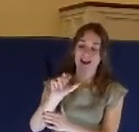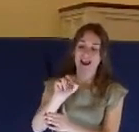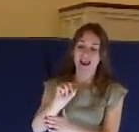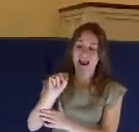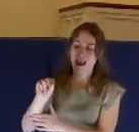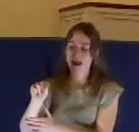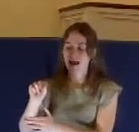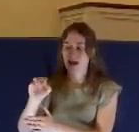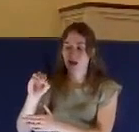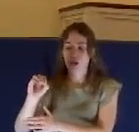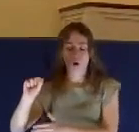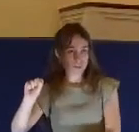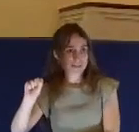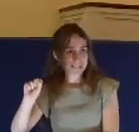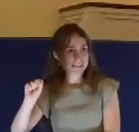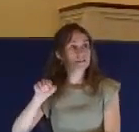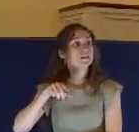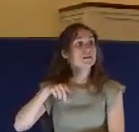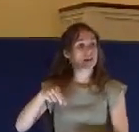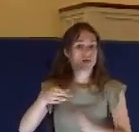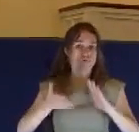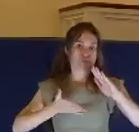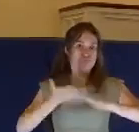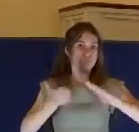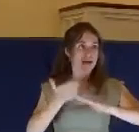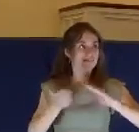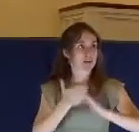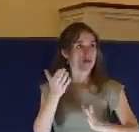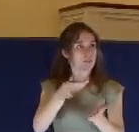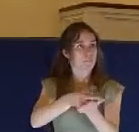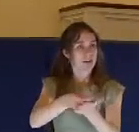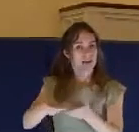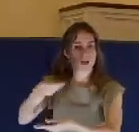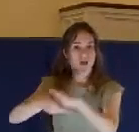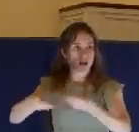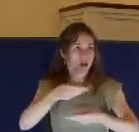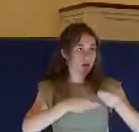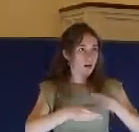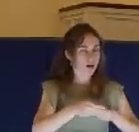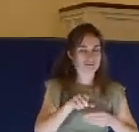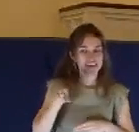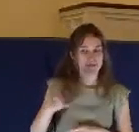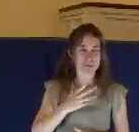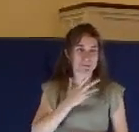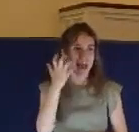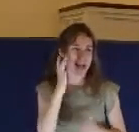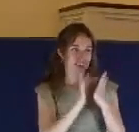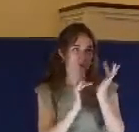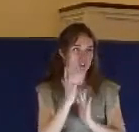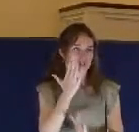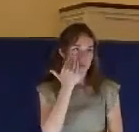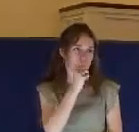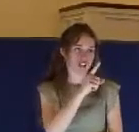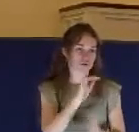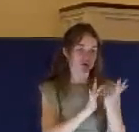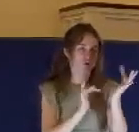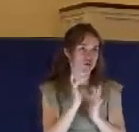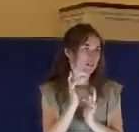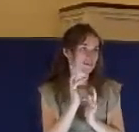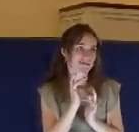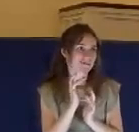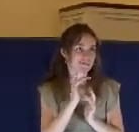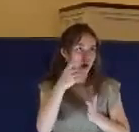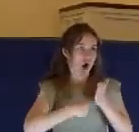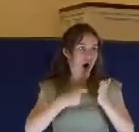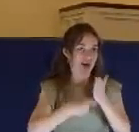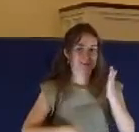had a lot of reason to be angry at Jesus. Jesus cost him a lot of money. He cleansed the temple twice. But by the way, the home of Annas